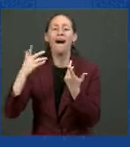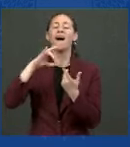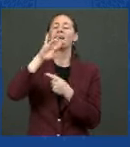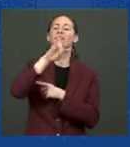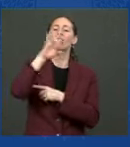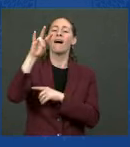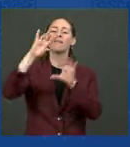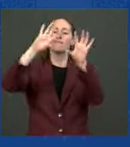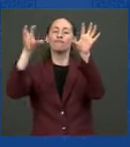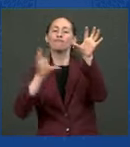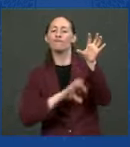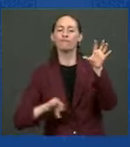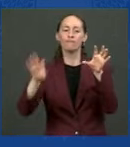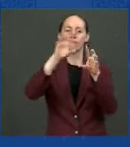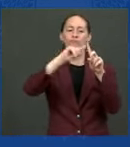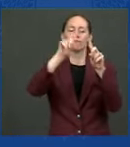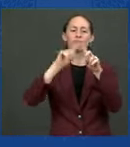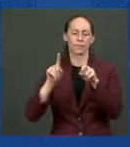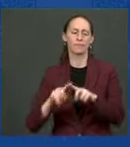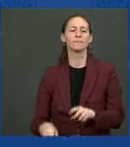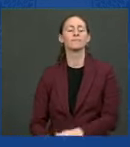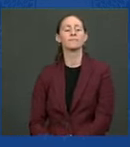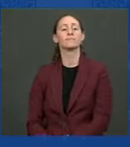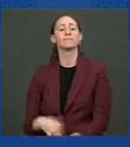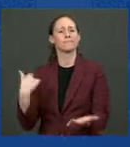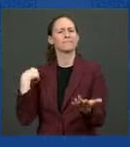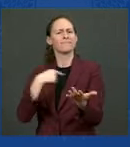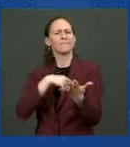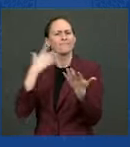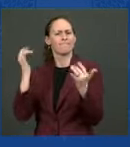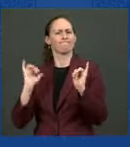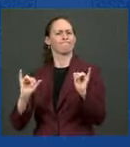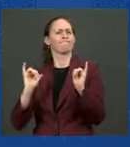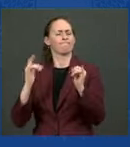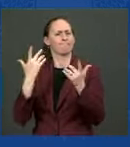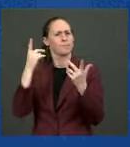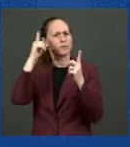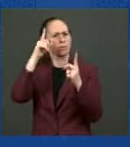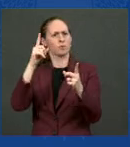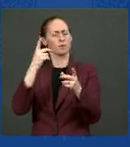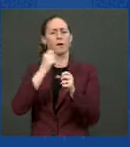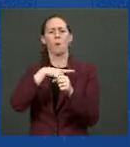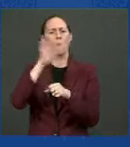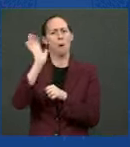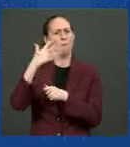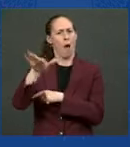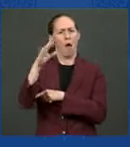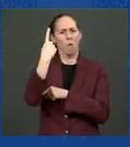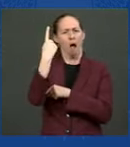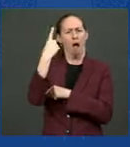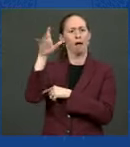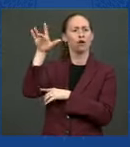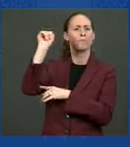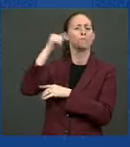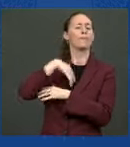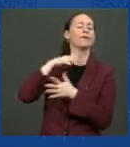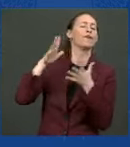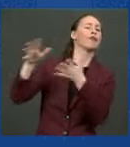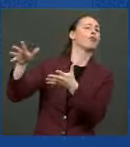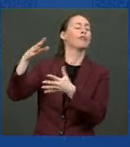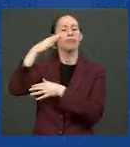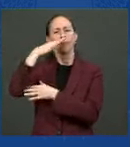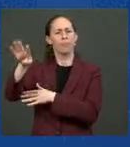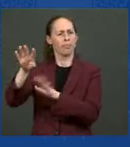to make sure that not a single one of our neighborhoods is left behind. And we've made great progress, and I'm proud to say that we